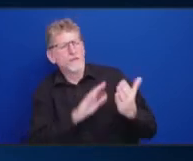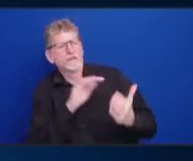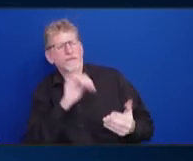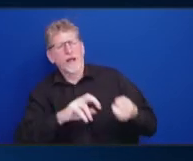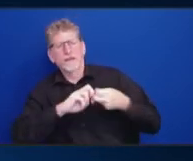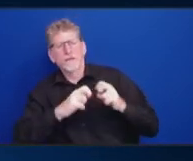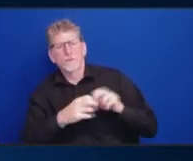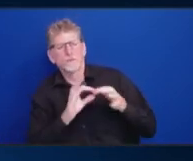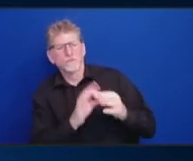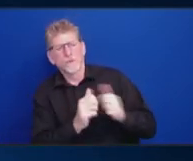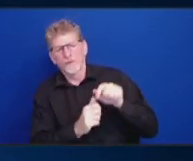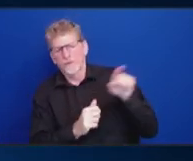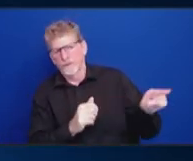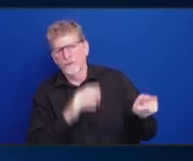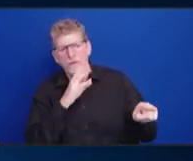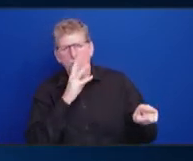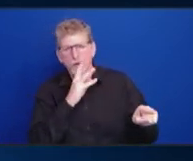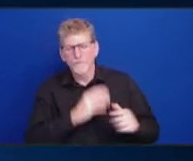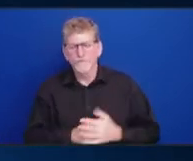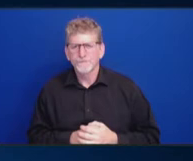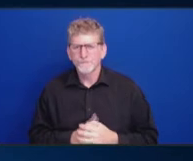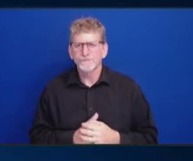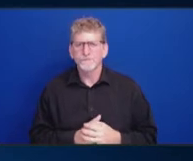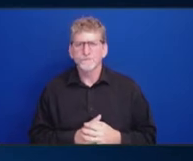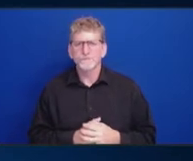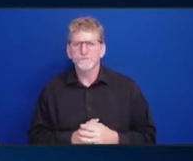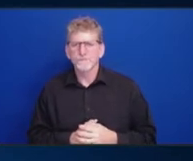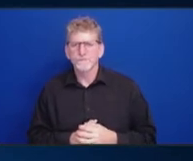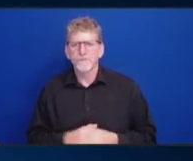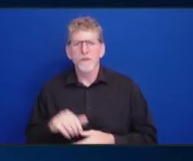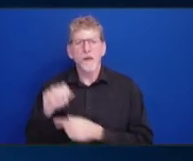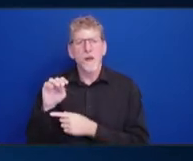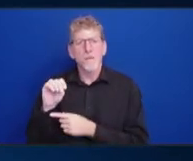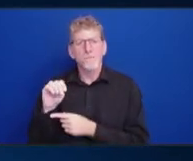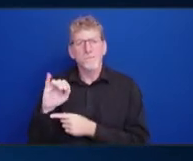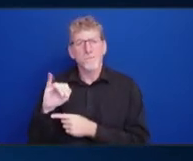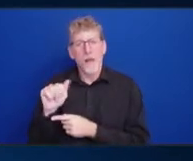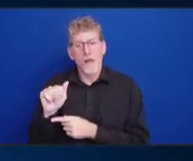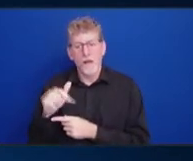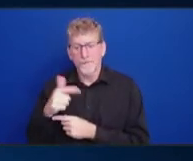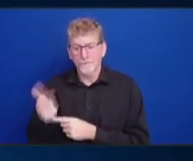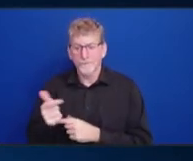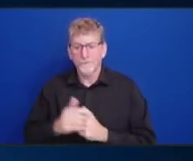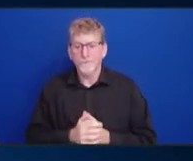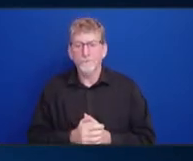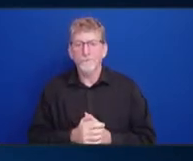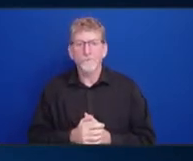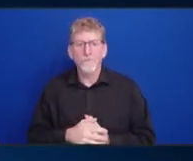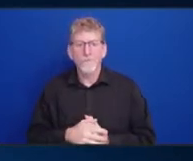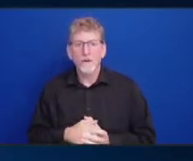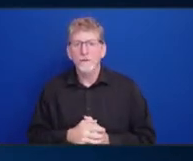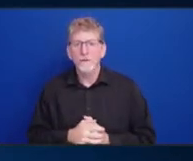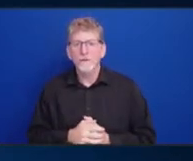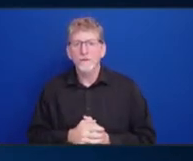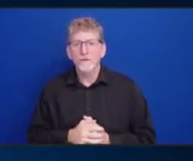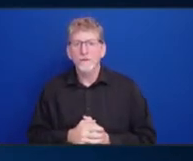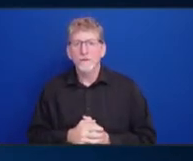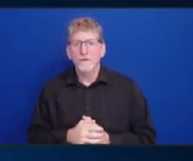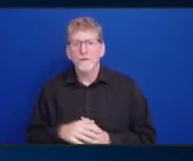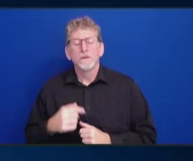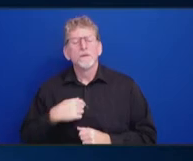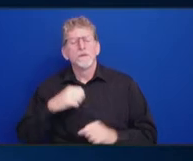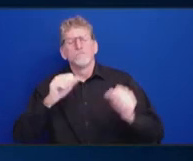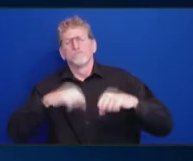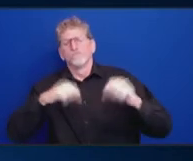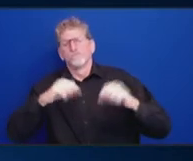Mia, sorry. Thanks. I 100 percent agree with Carrie. I think it's good for us to know what